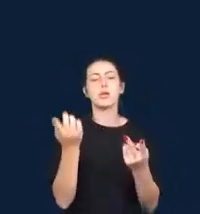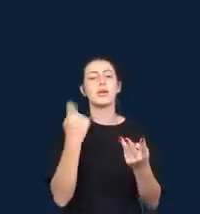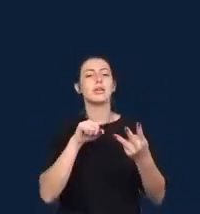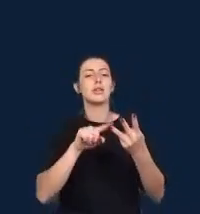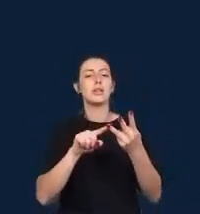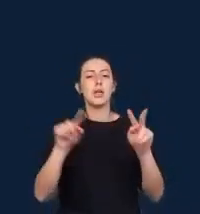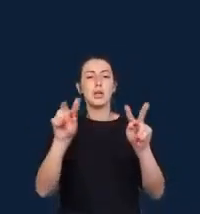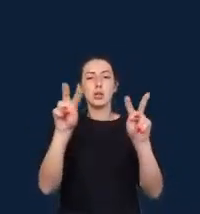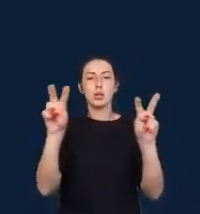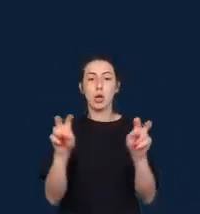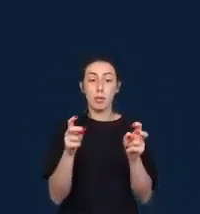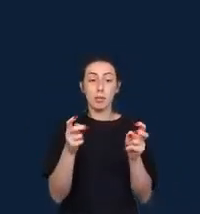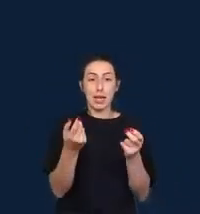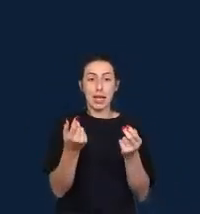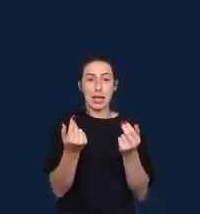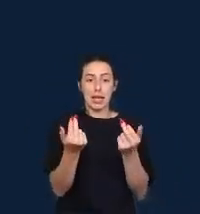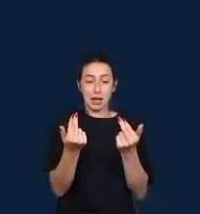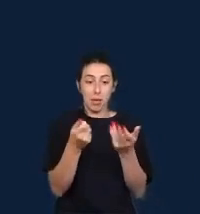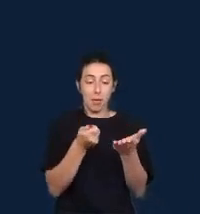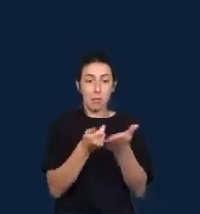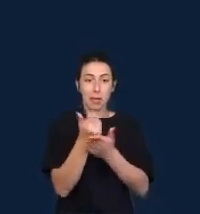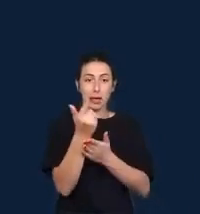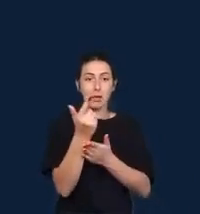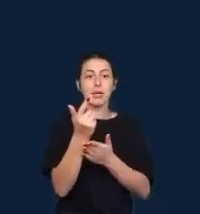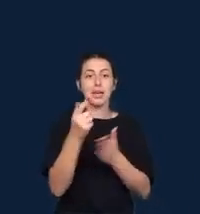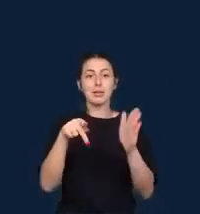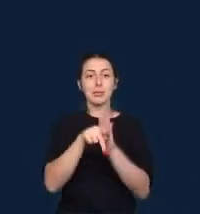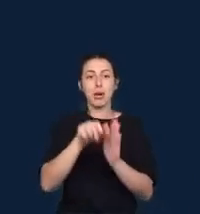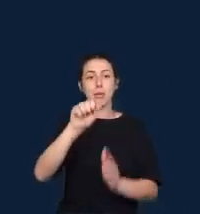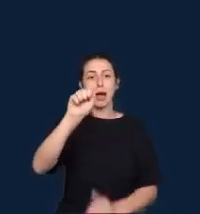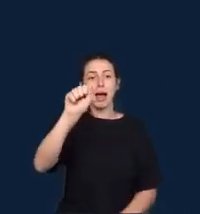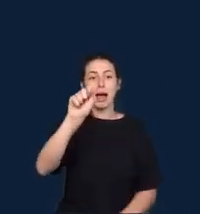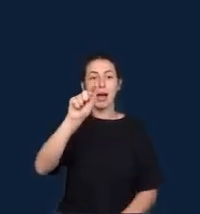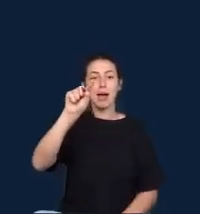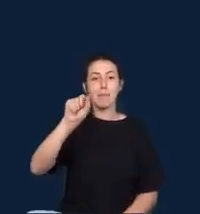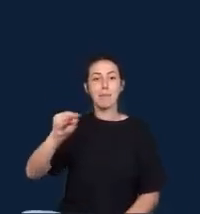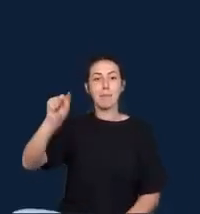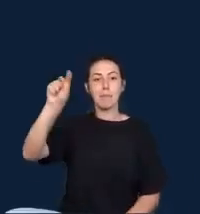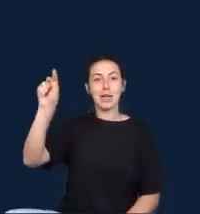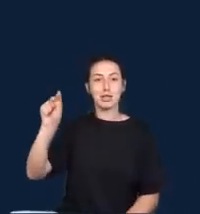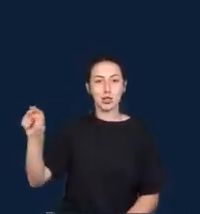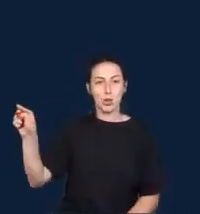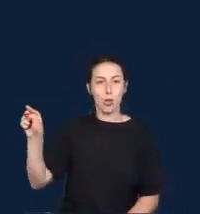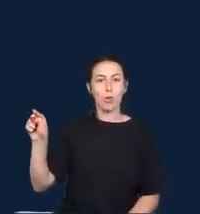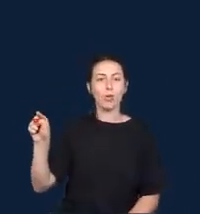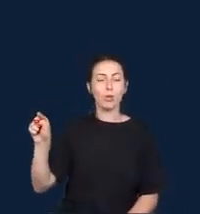of algorithmic systems in society, which are deserving of closer examination.